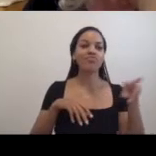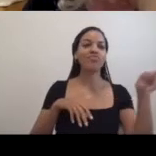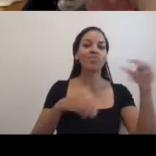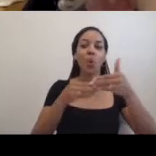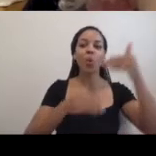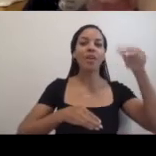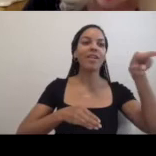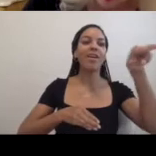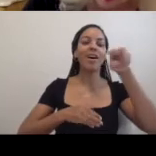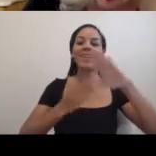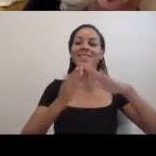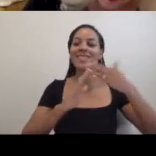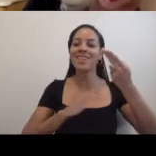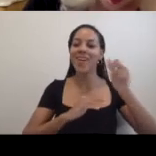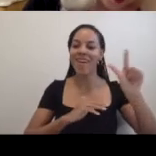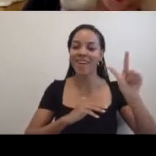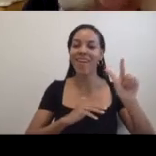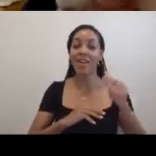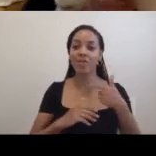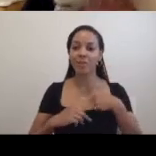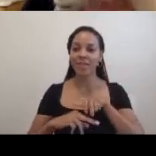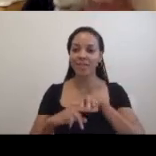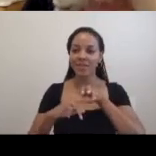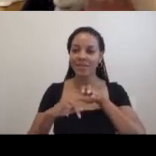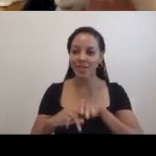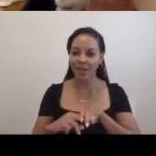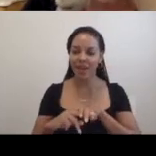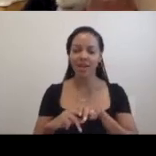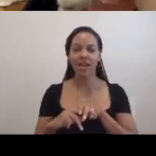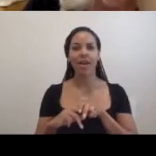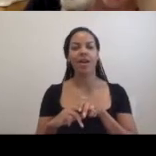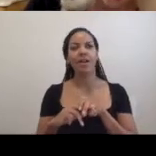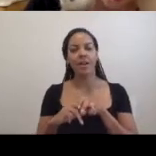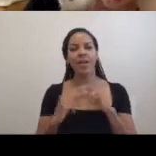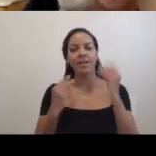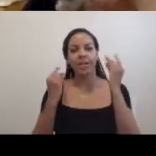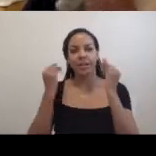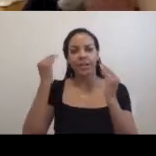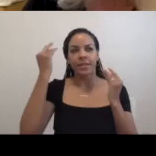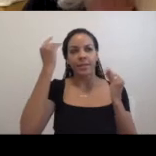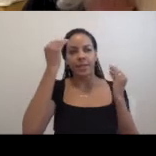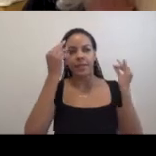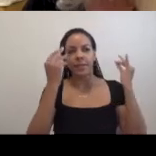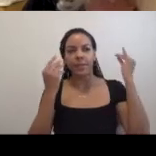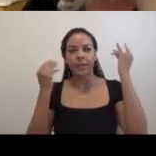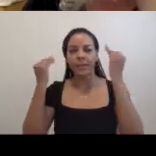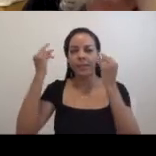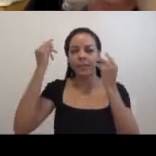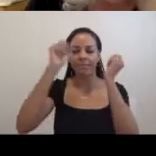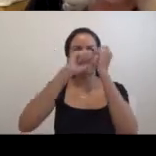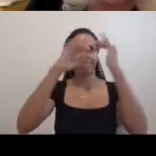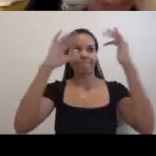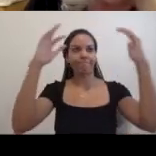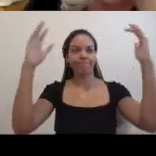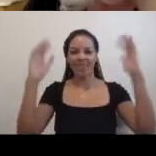Thus seated, I thought big thoughts. That's how I got my office.